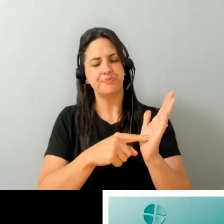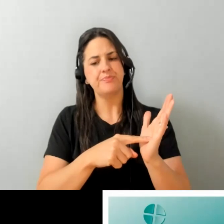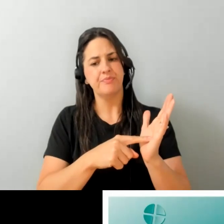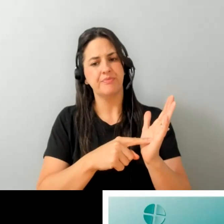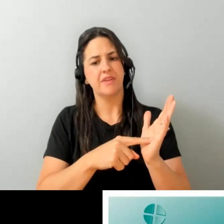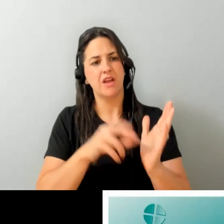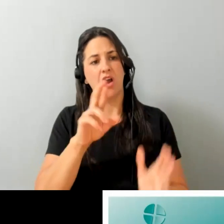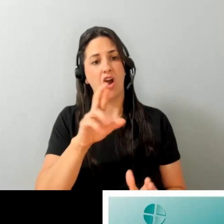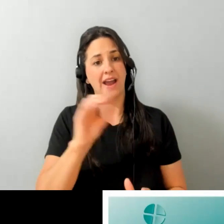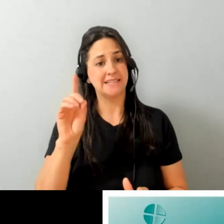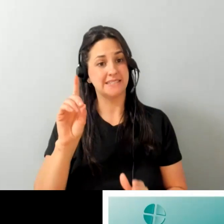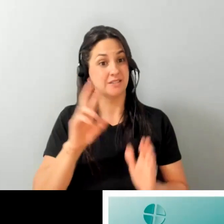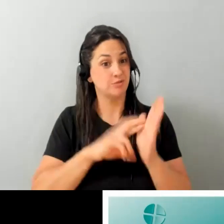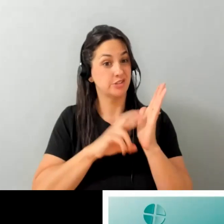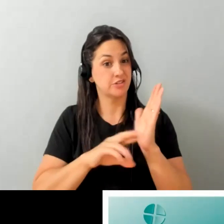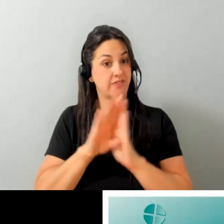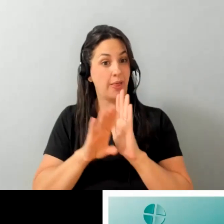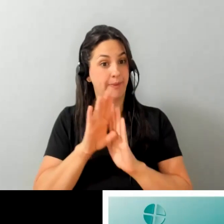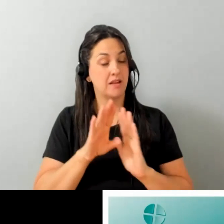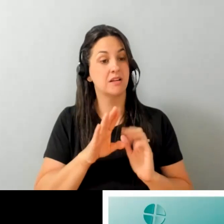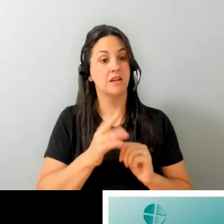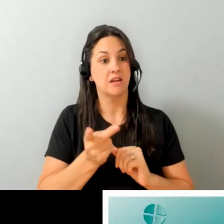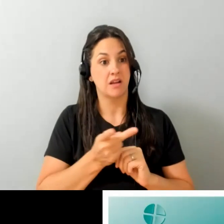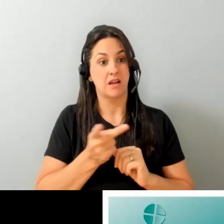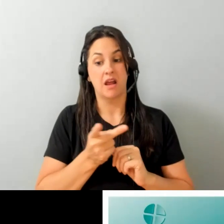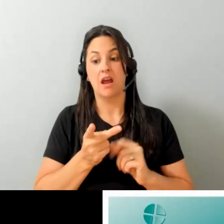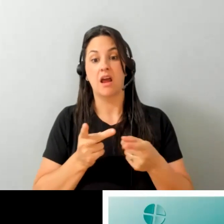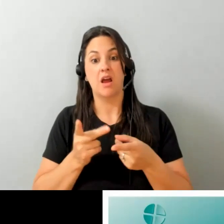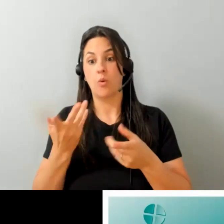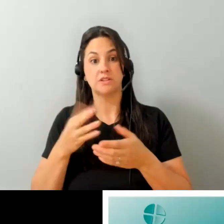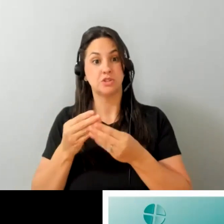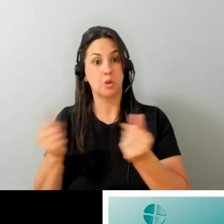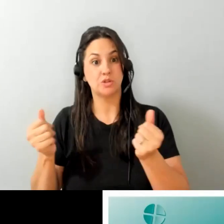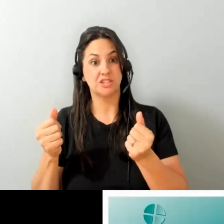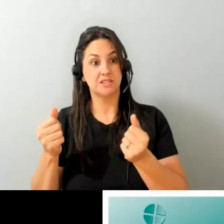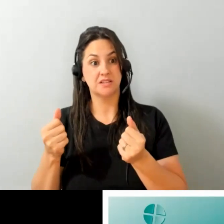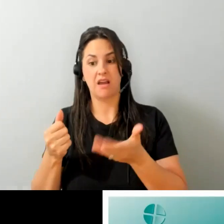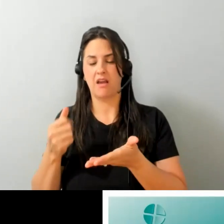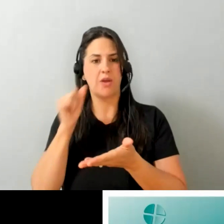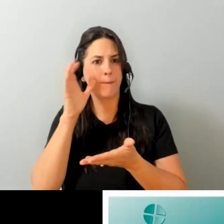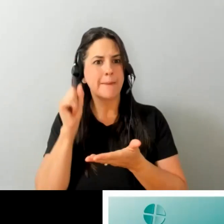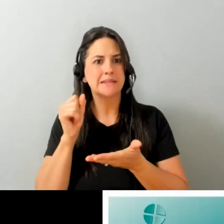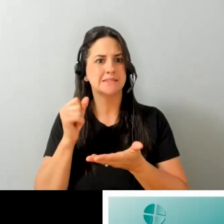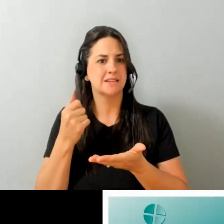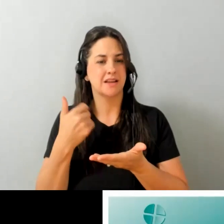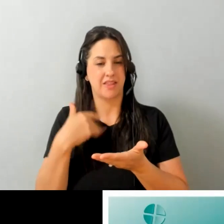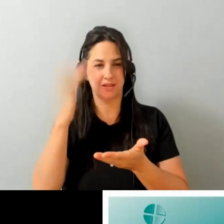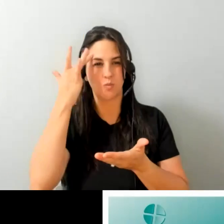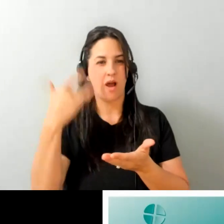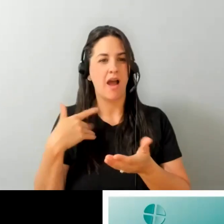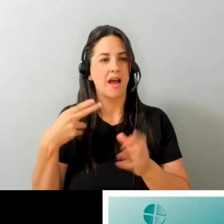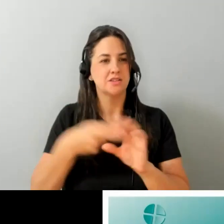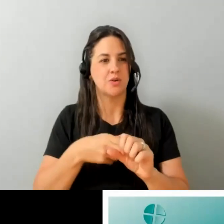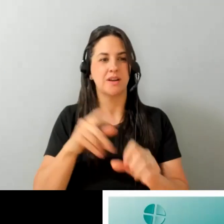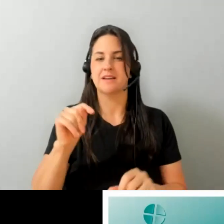r d research and development that goes in the solutions that come out are really amazing which is why i joined tetra in the first place even though it's not that's just not really